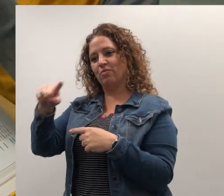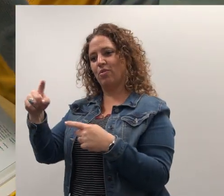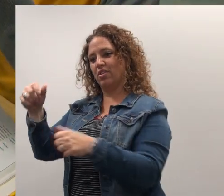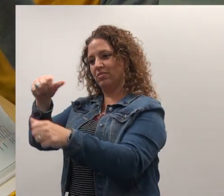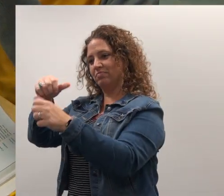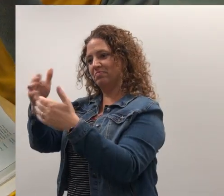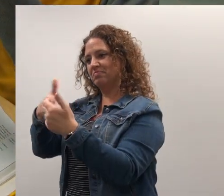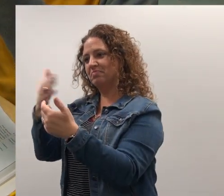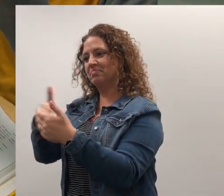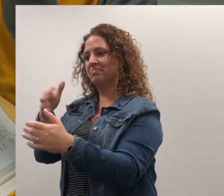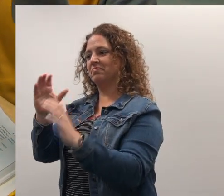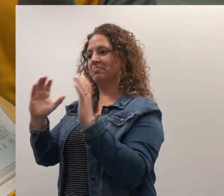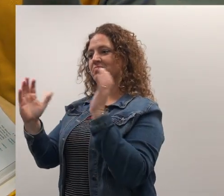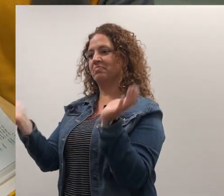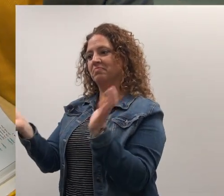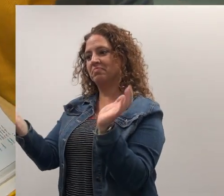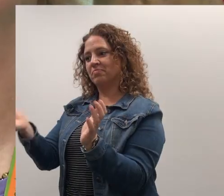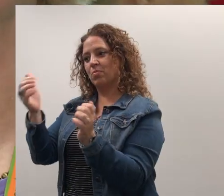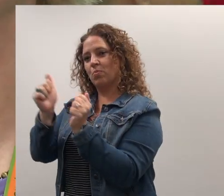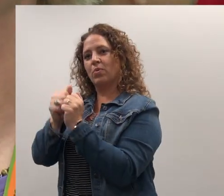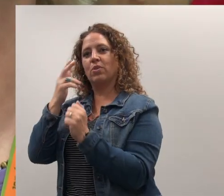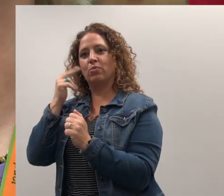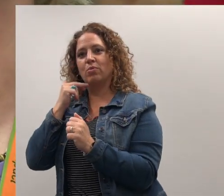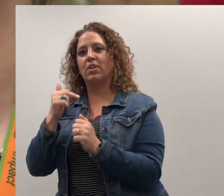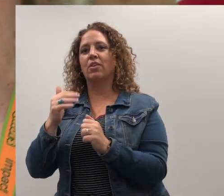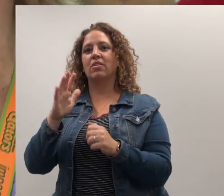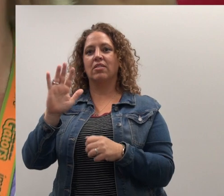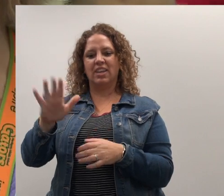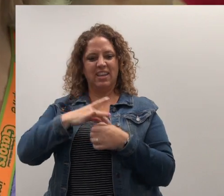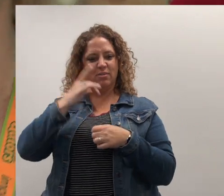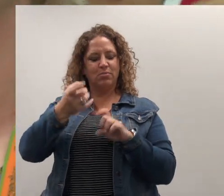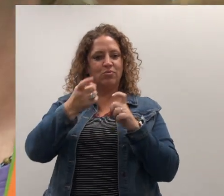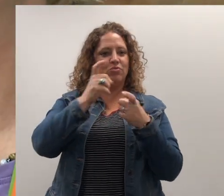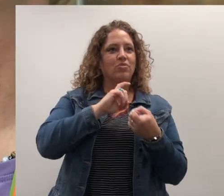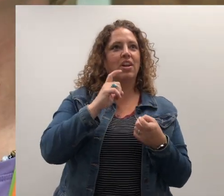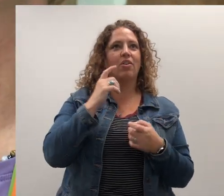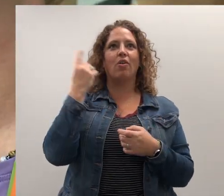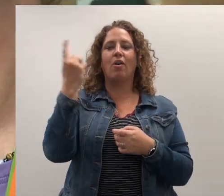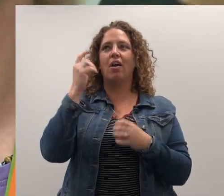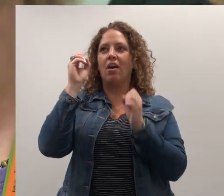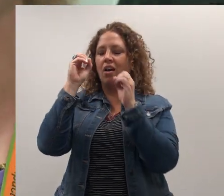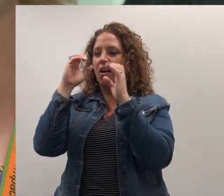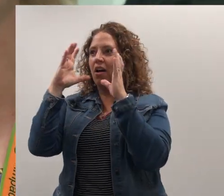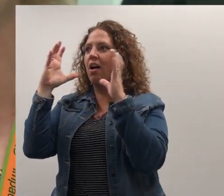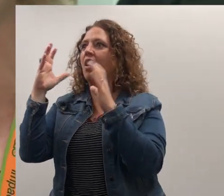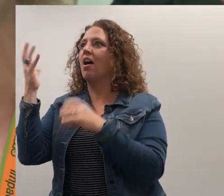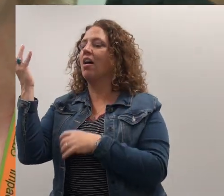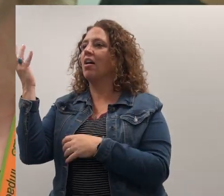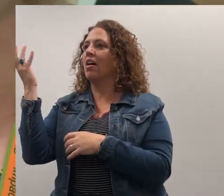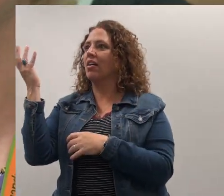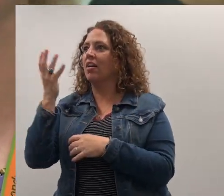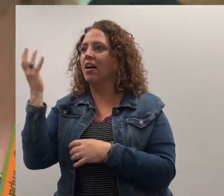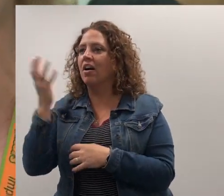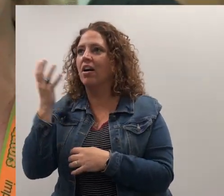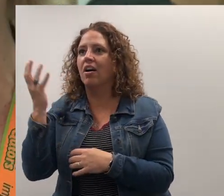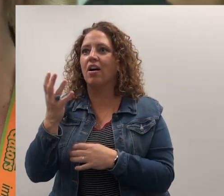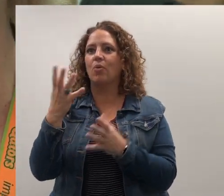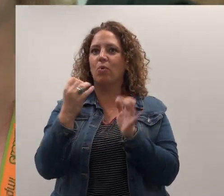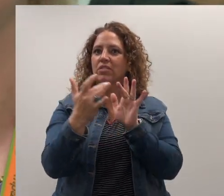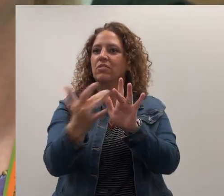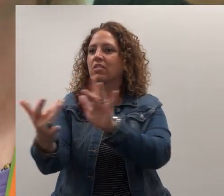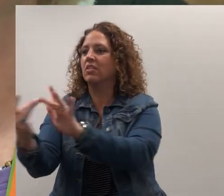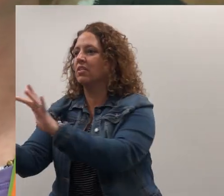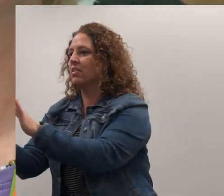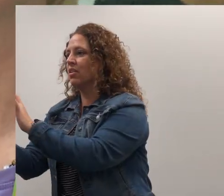So everyone can interact with Julio. His whole spirit has been transformed. He's got a look of wonder on his face all the time. He wants to connect to